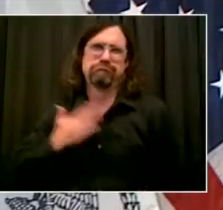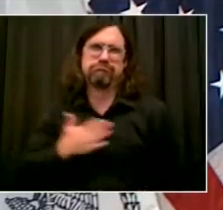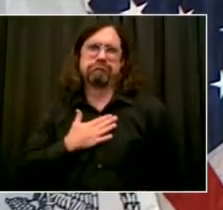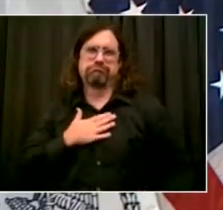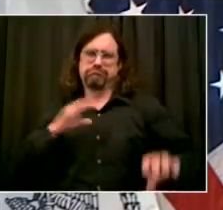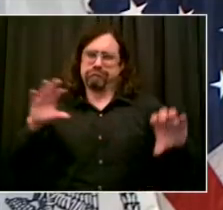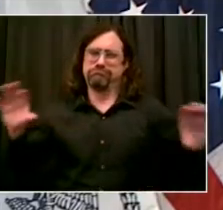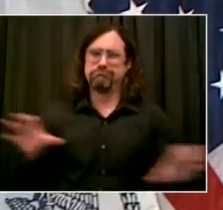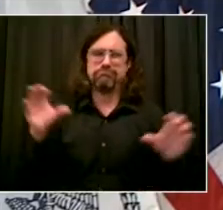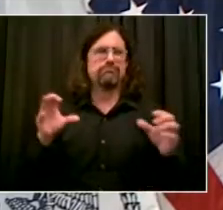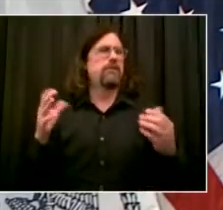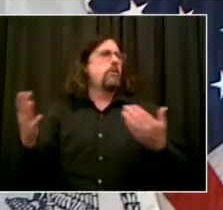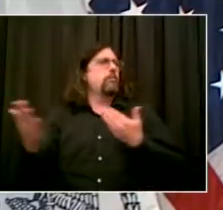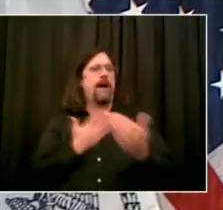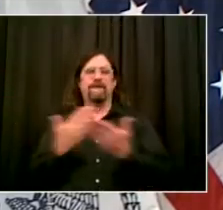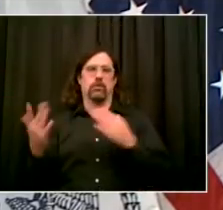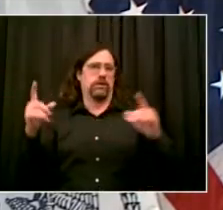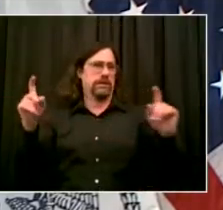will come back strong. Thank you, everybody.